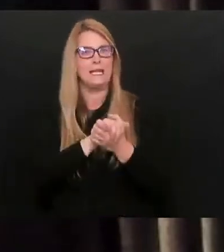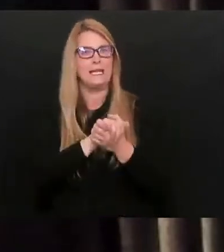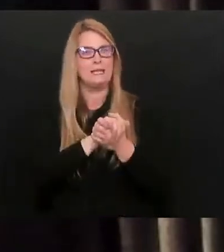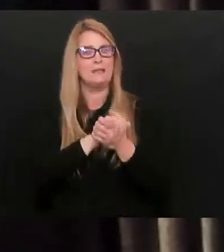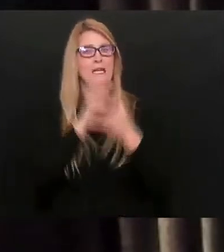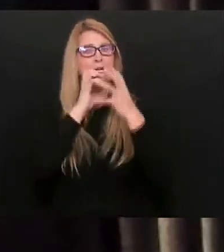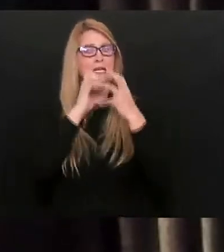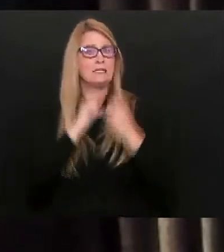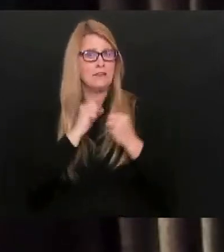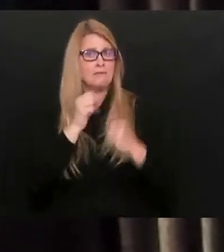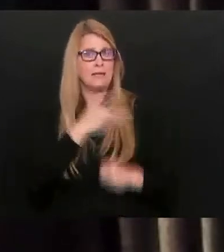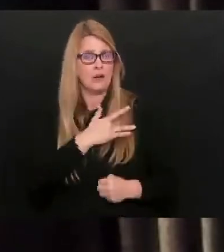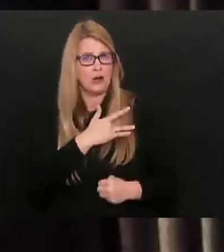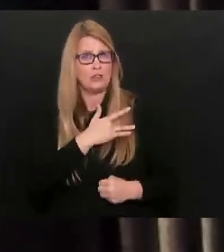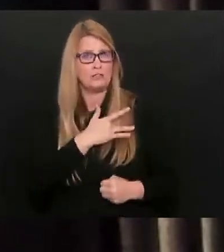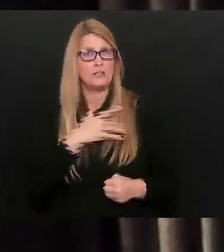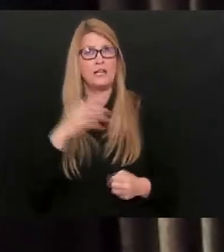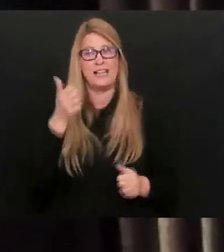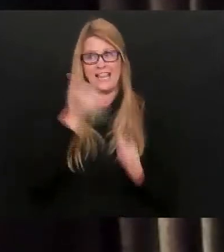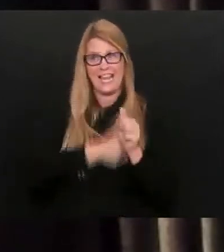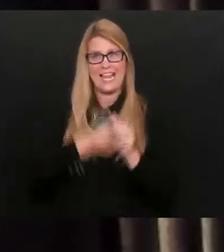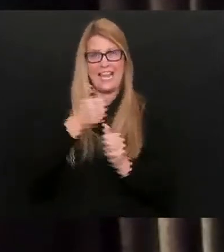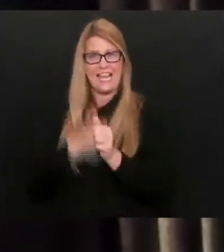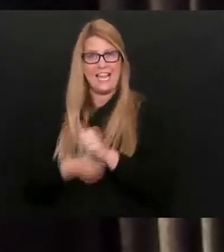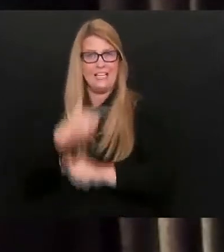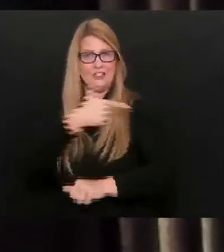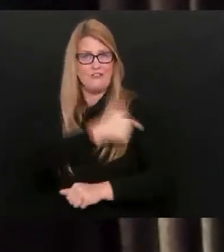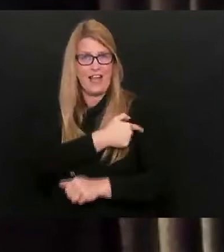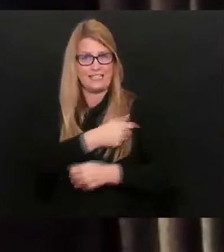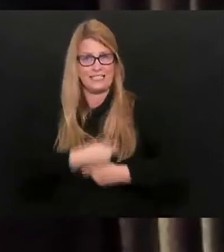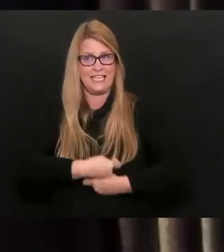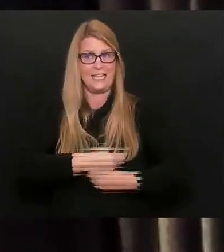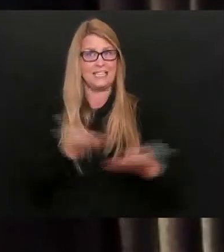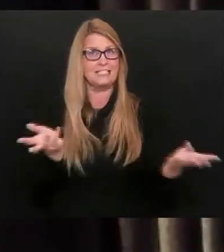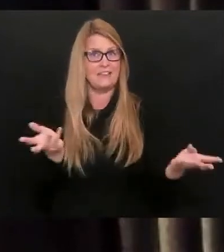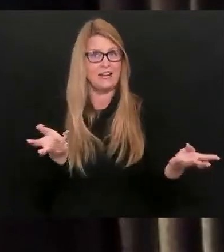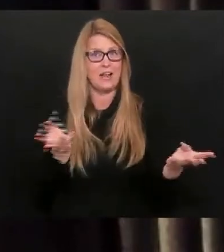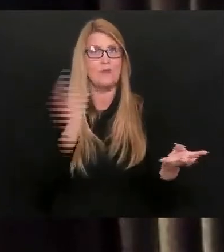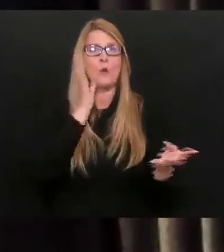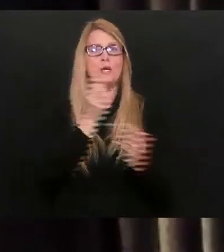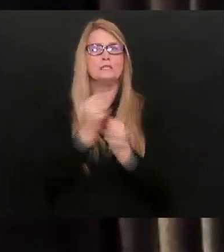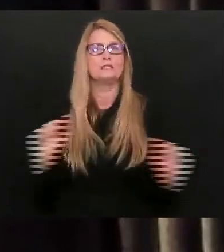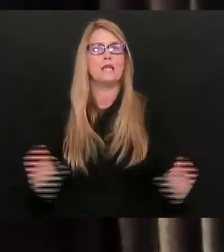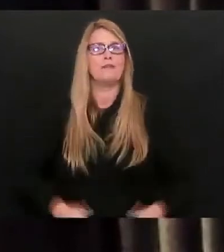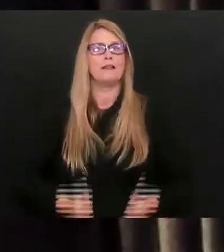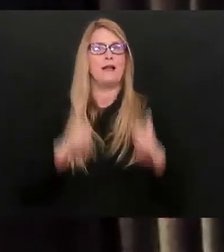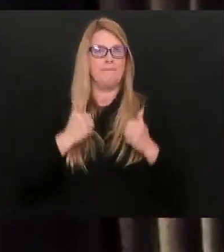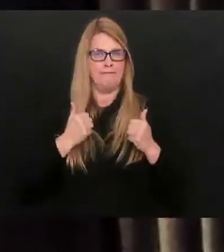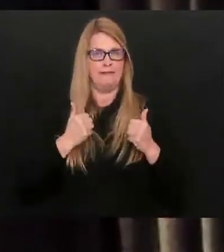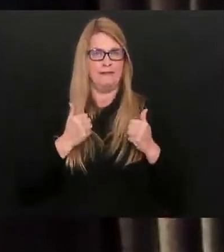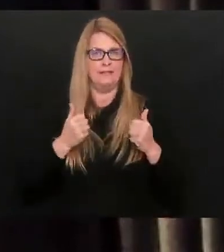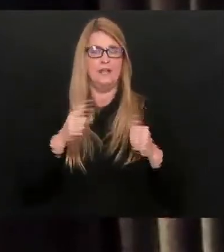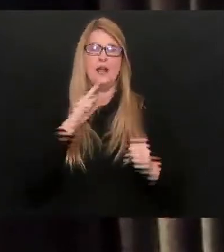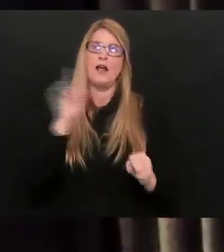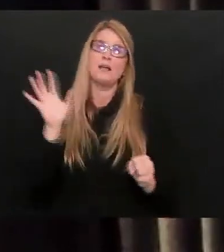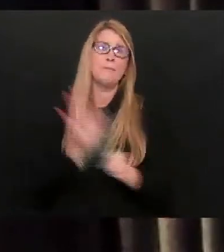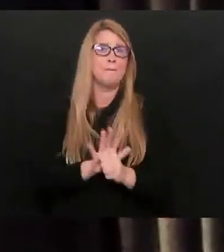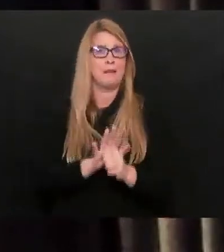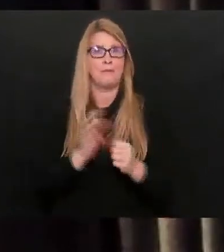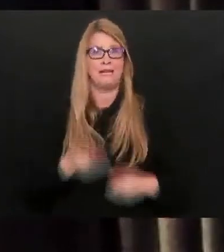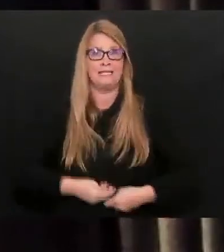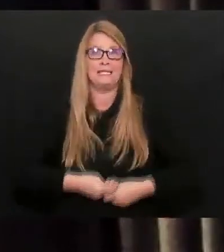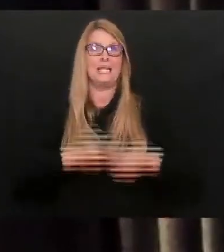in our hearts that every vaccine that is given to somebody may save a life. And so, our commitment is to get as many